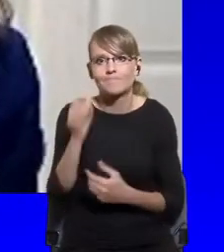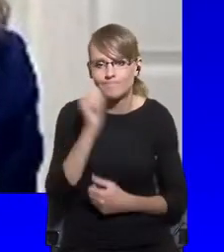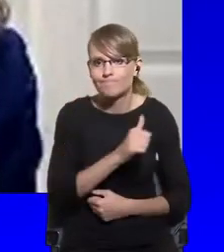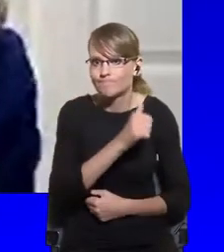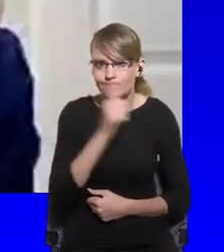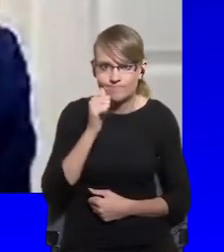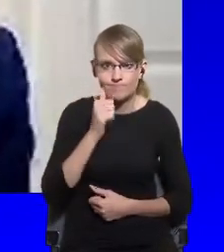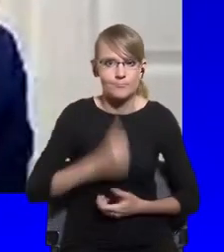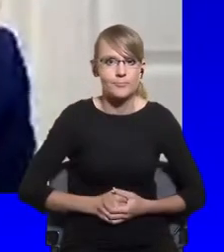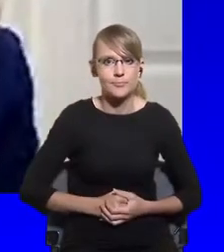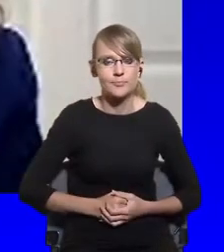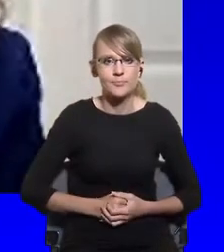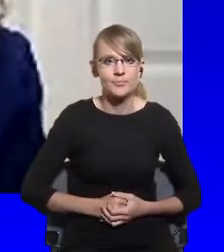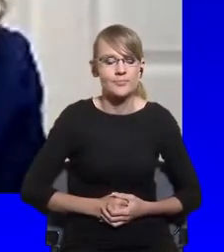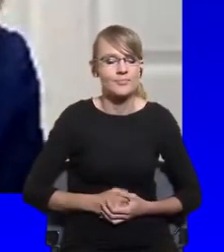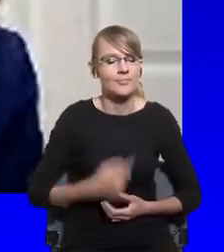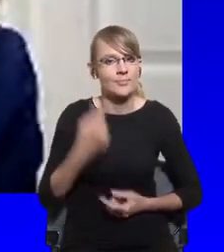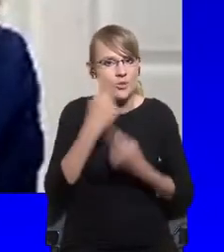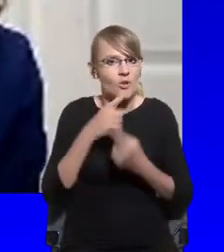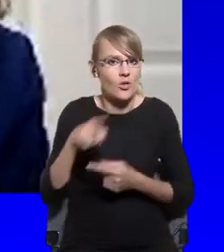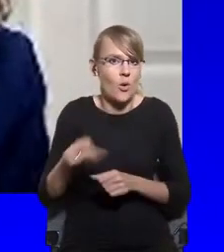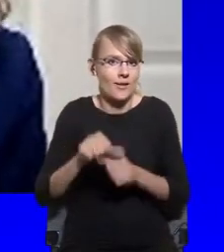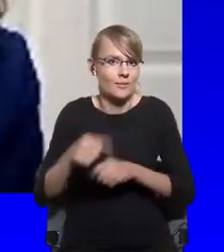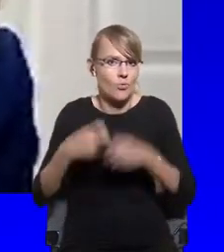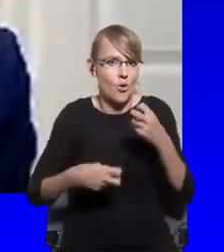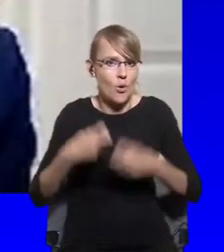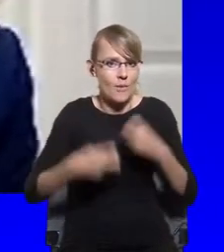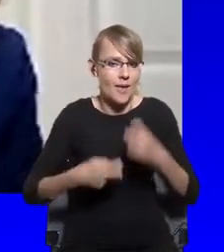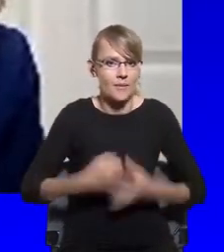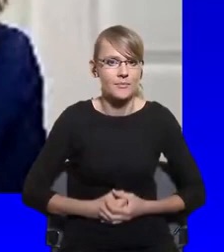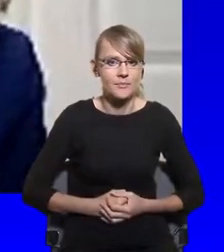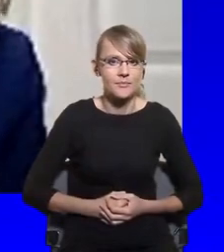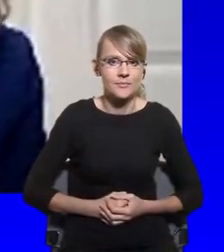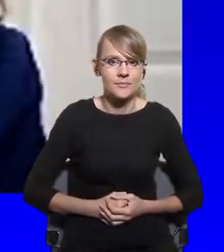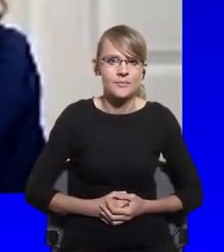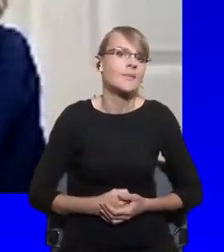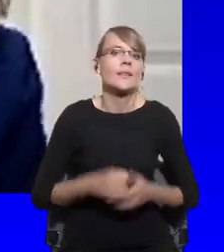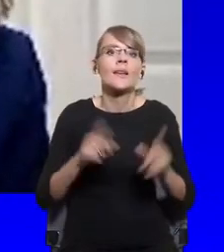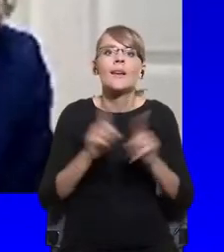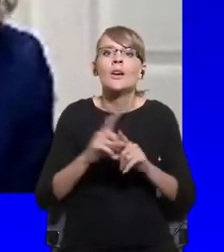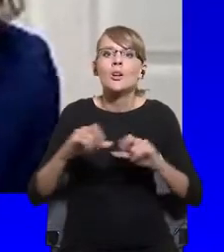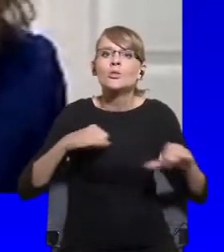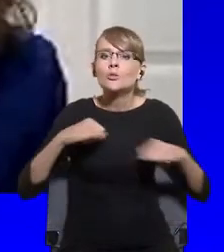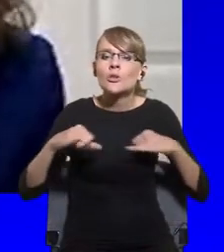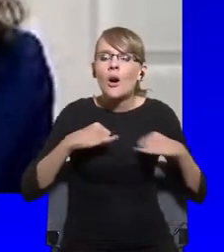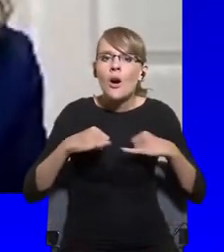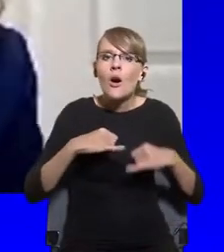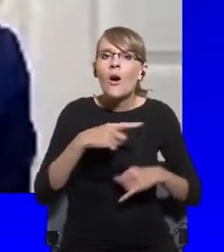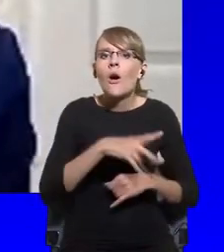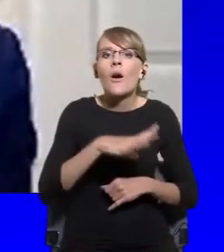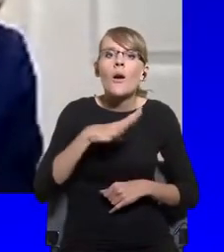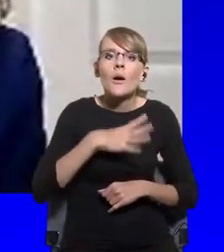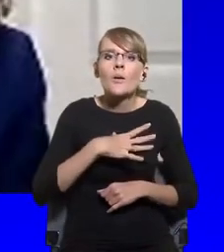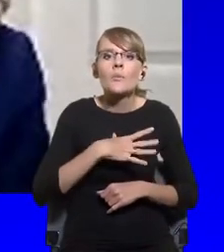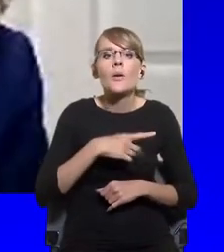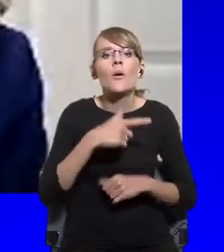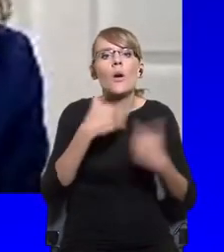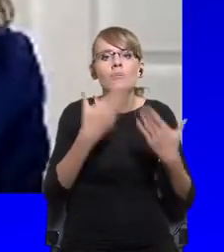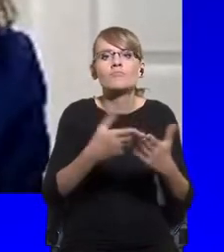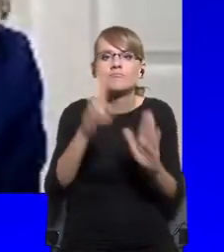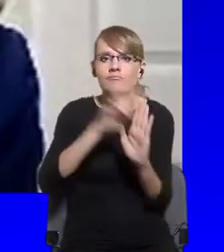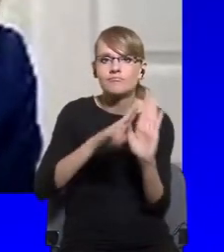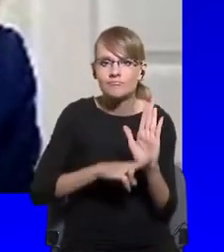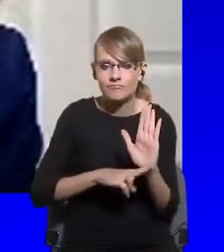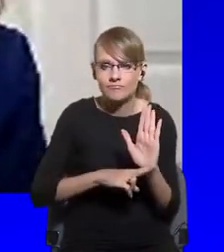measures were taken through executive decrees with very limited, if at all,